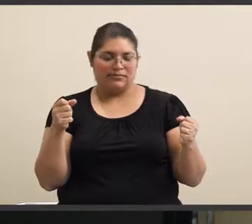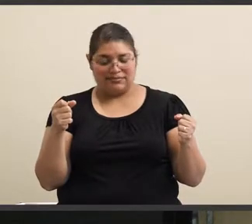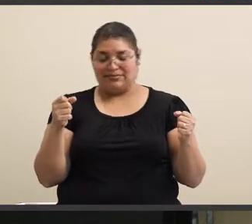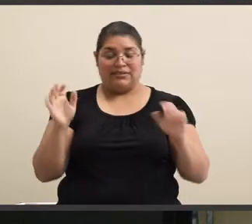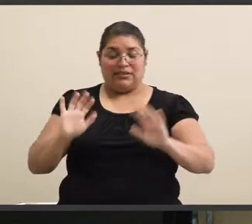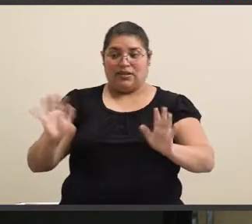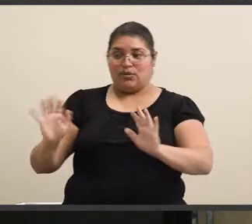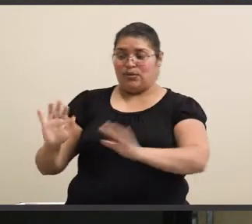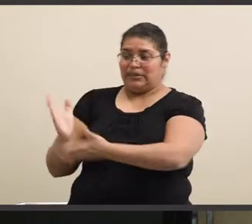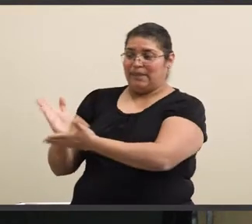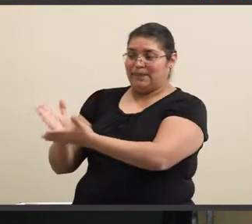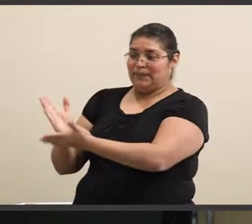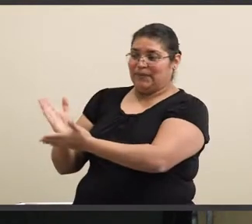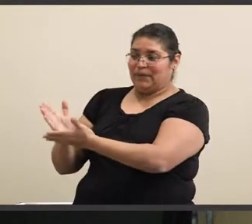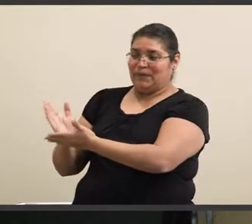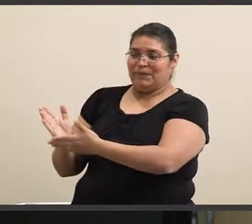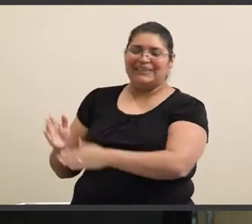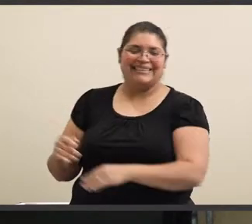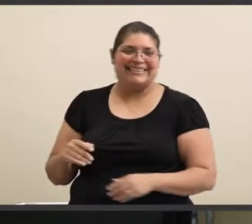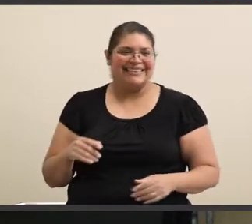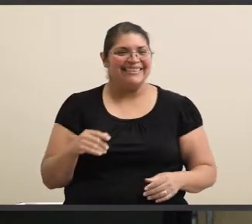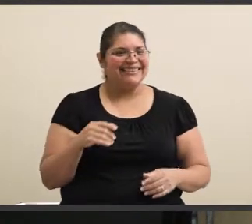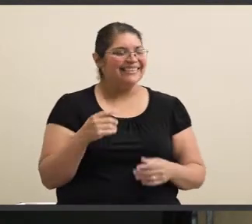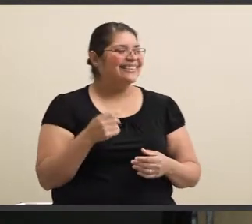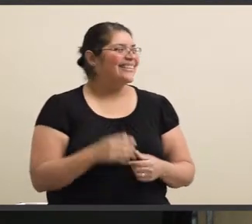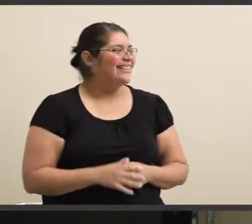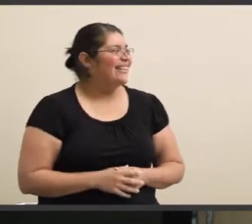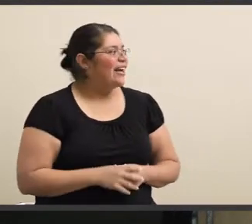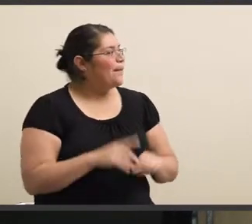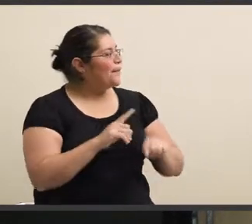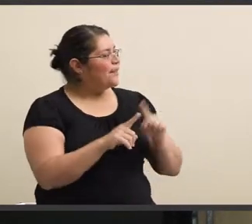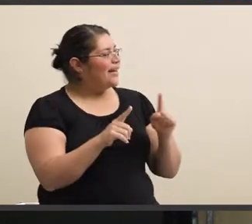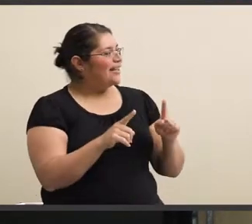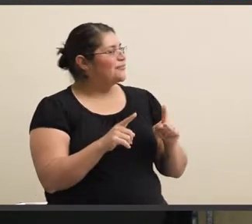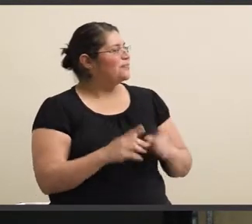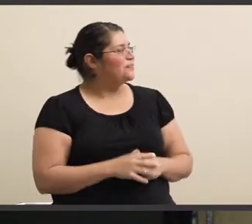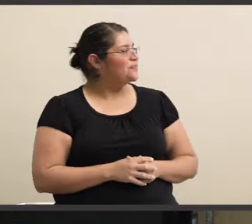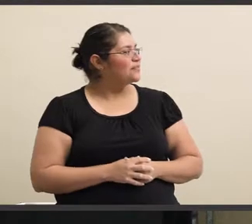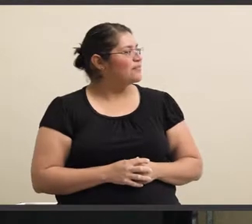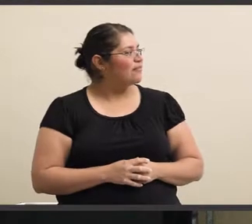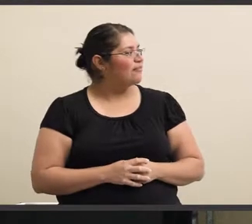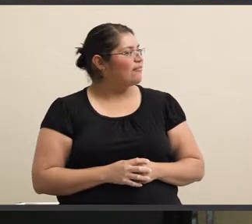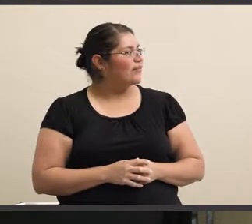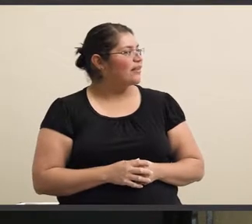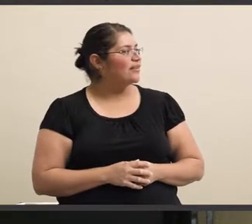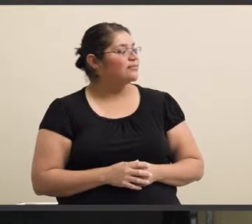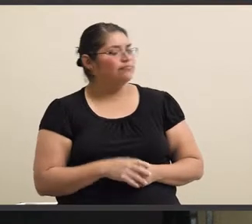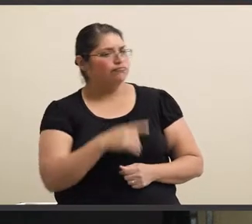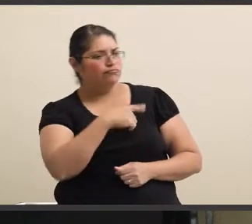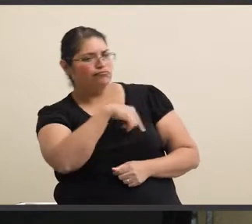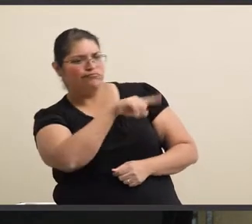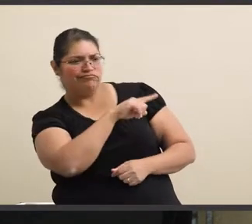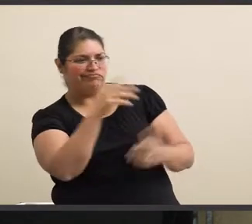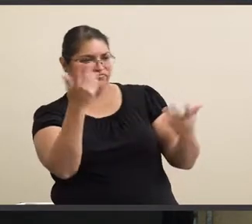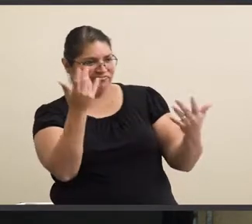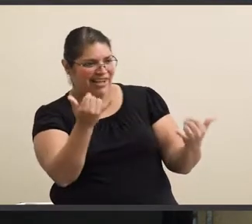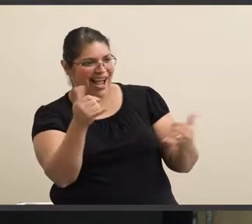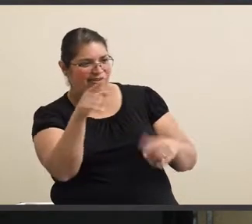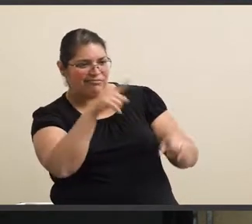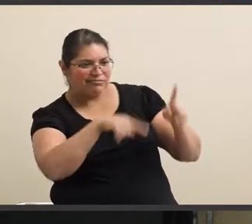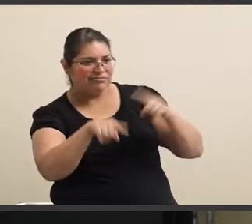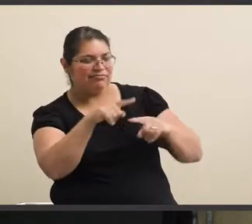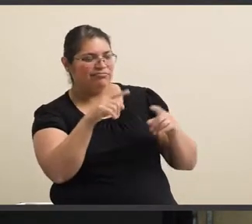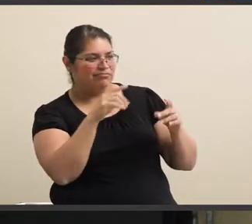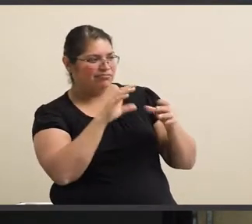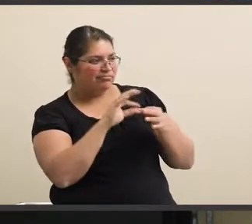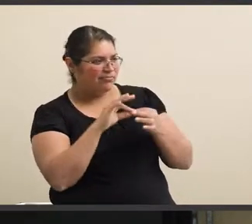at the wheel. So where to stop? Go on from. I understand. All right. So y'all probably figured out by now that they're